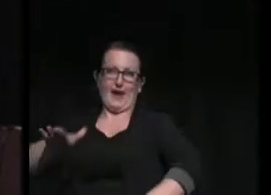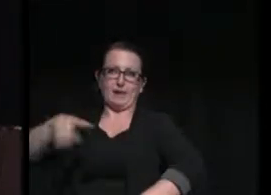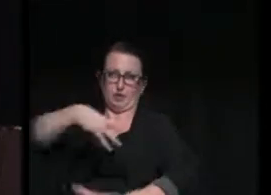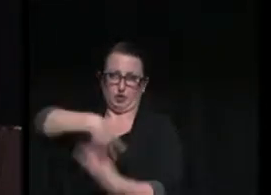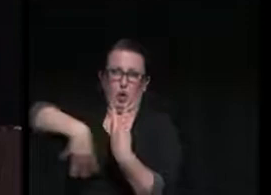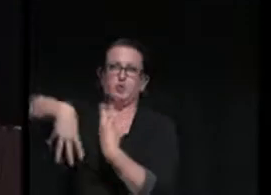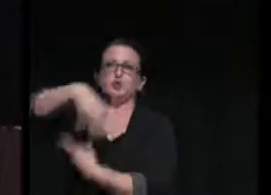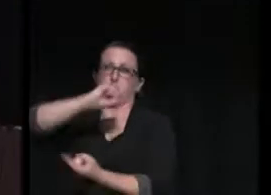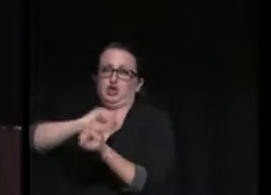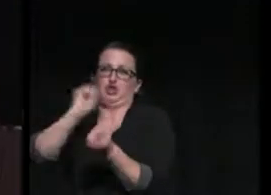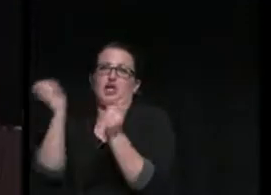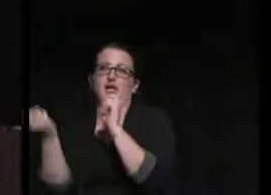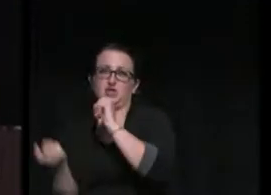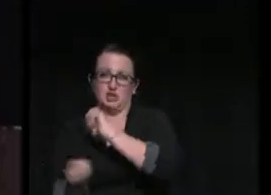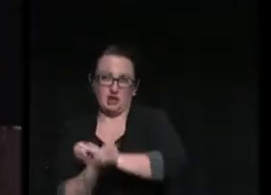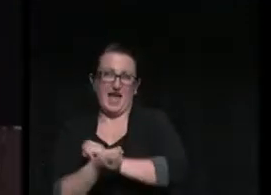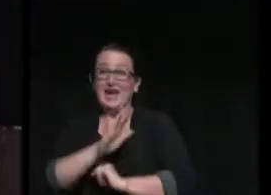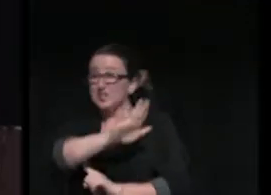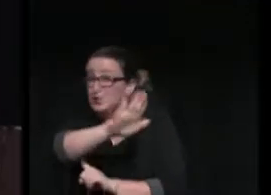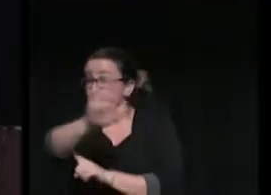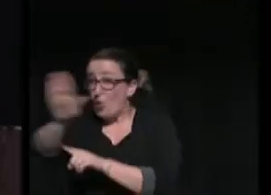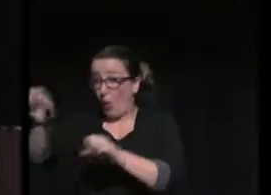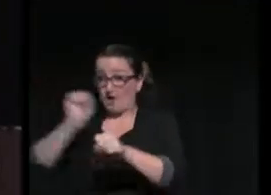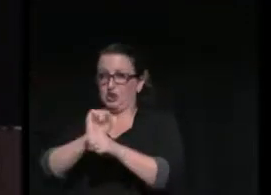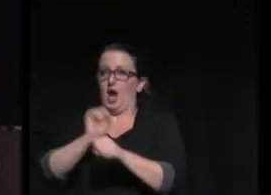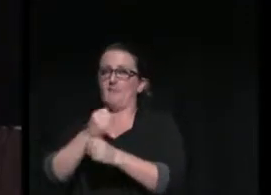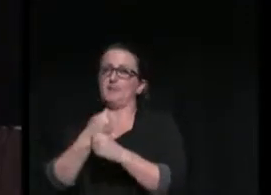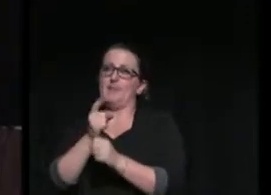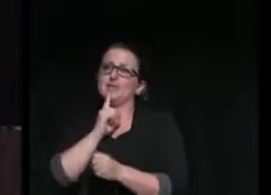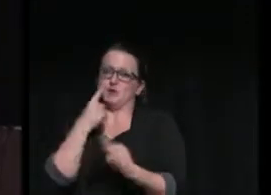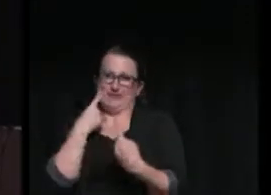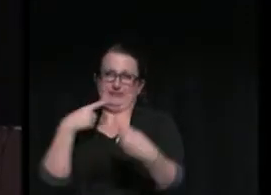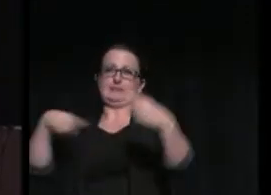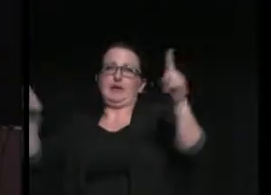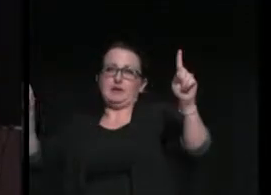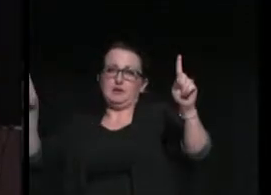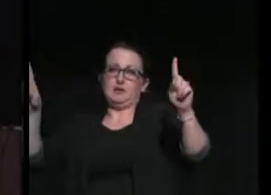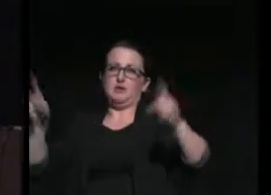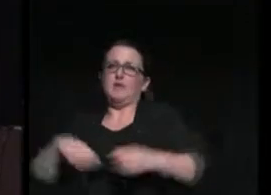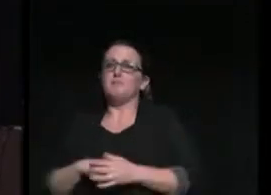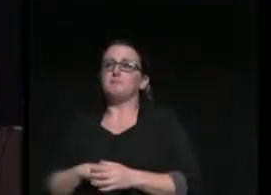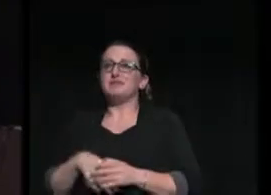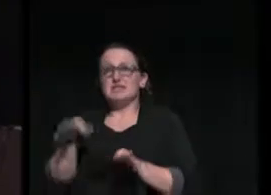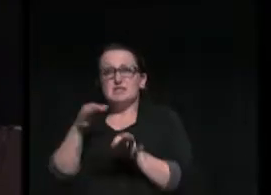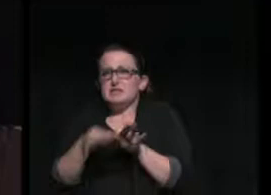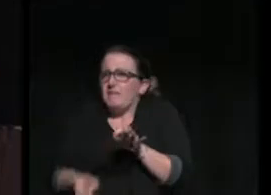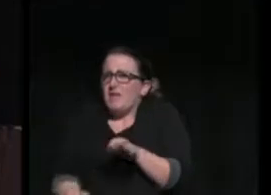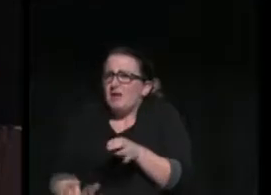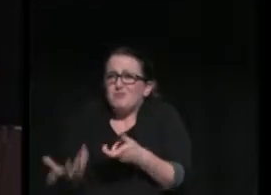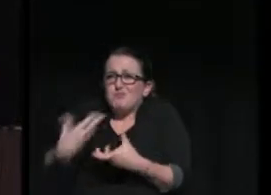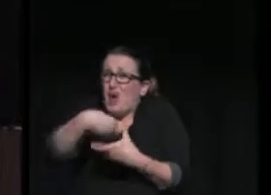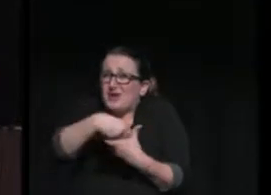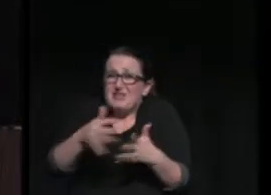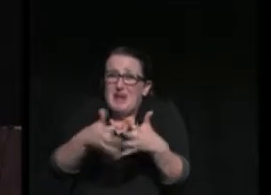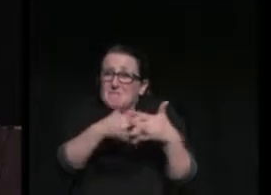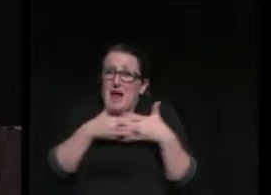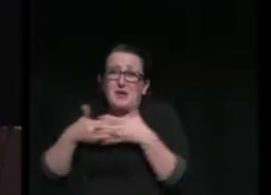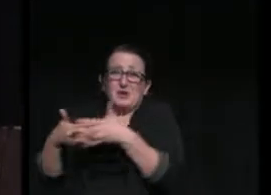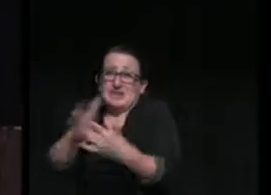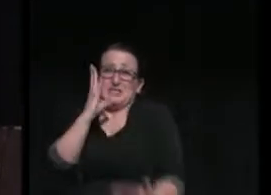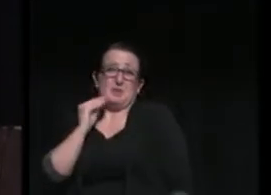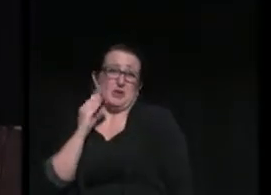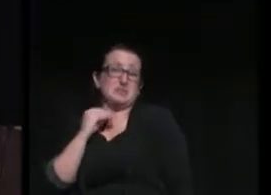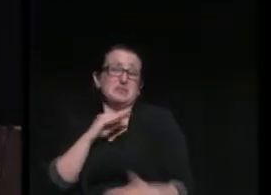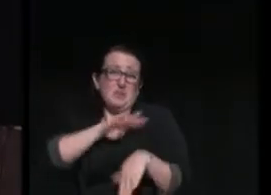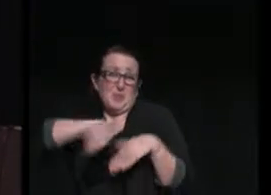And it will be your jobs to see that change through. This is simply part of the American experiment, of which we are all a part.